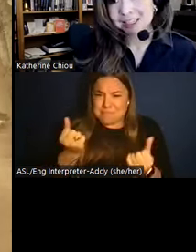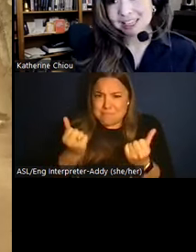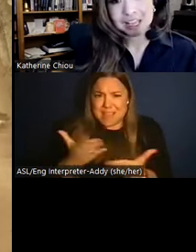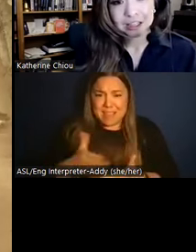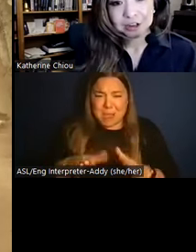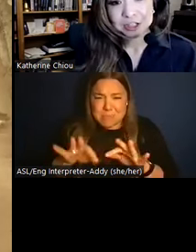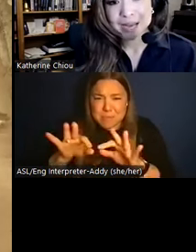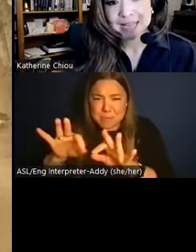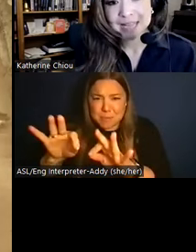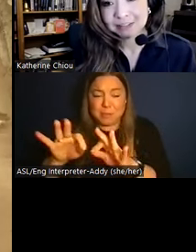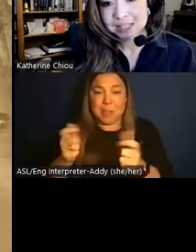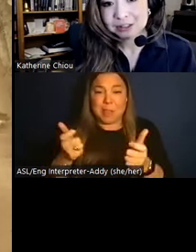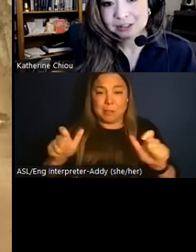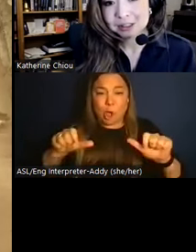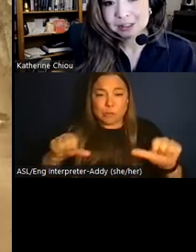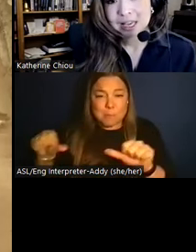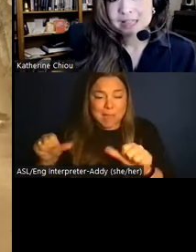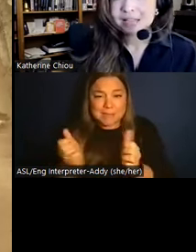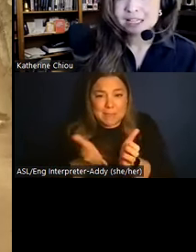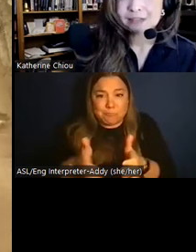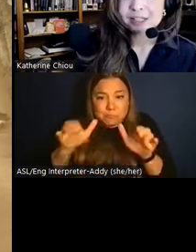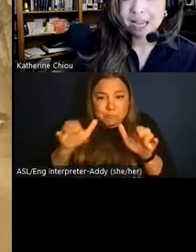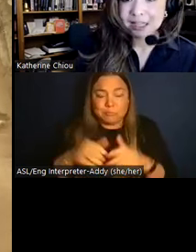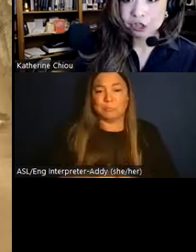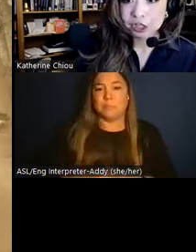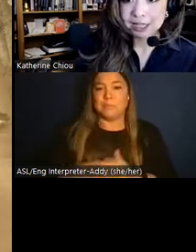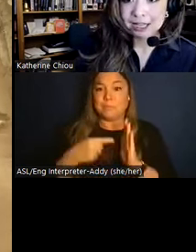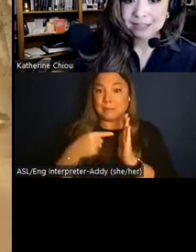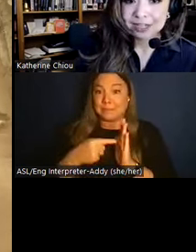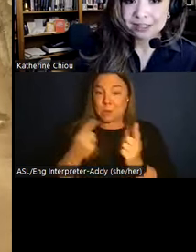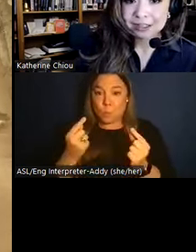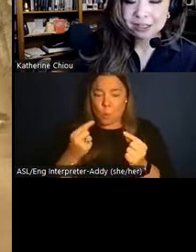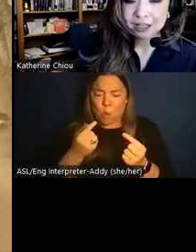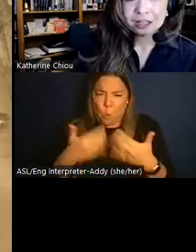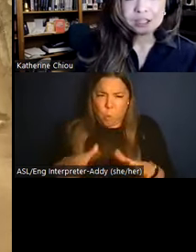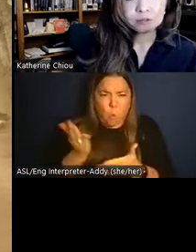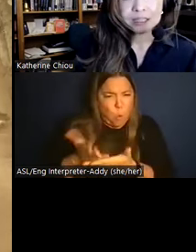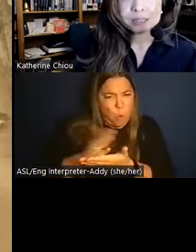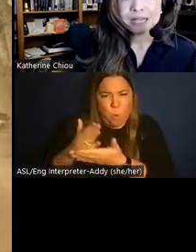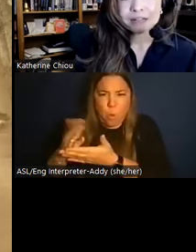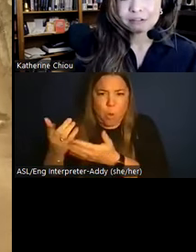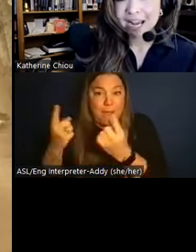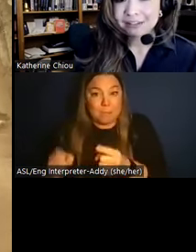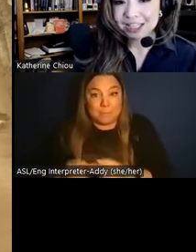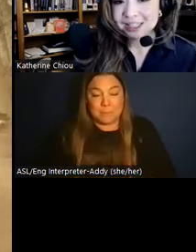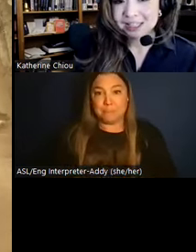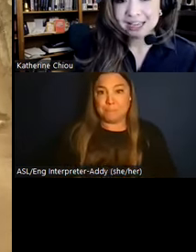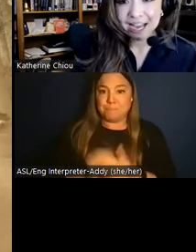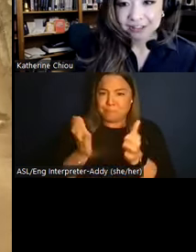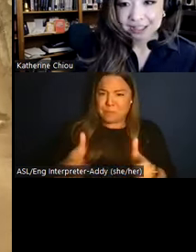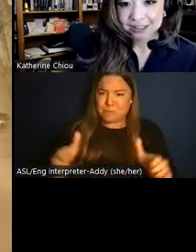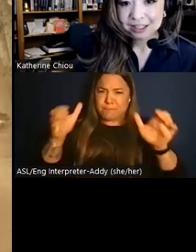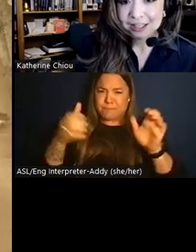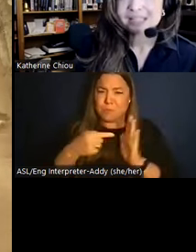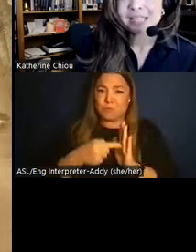things like large capacity vessels and signs of intense cooking activities. These relics speak of grand feasts and